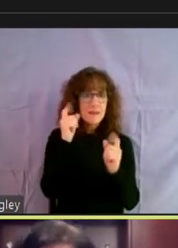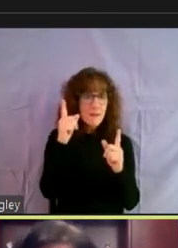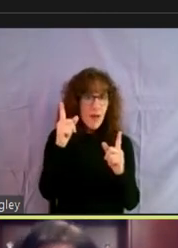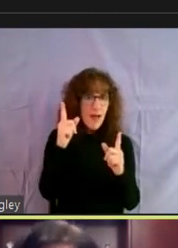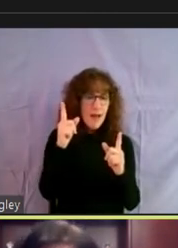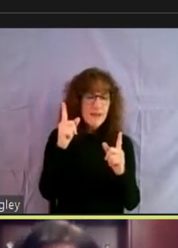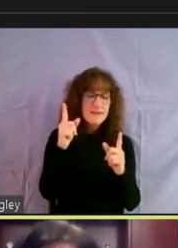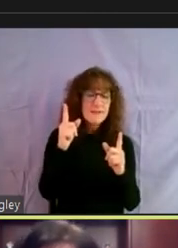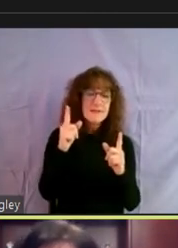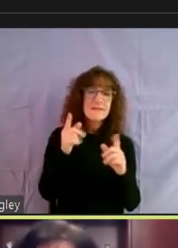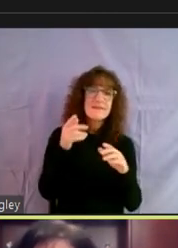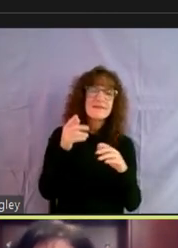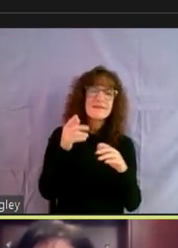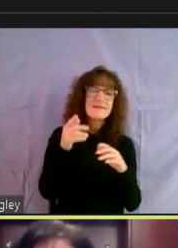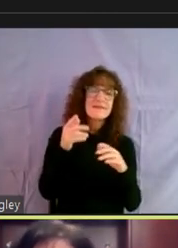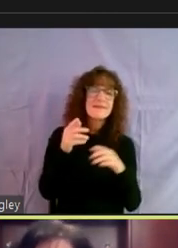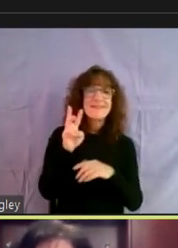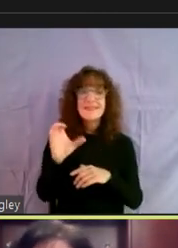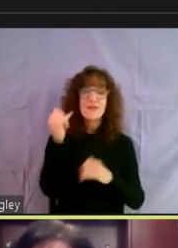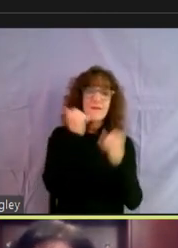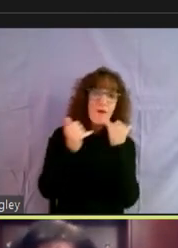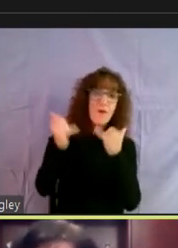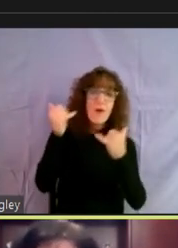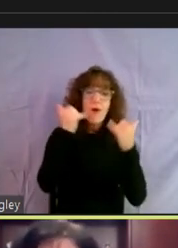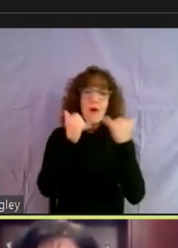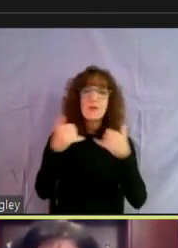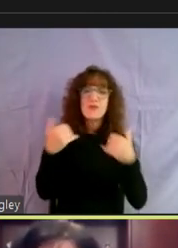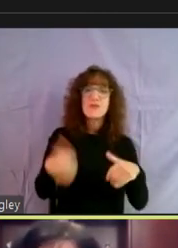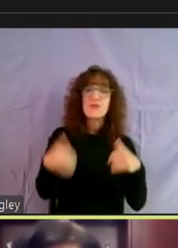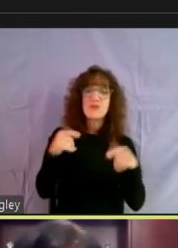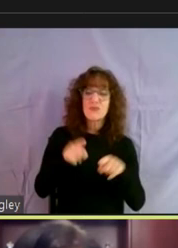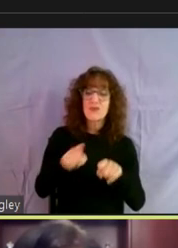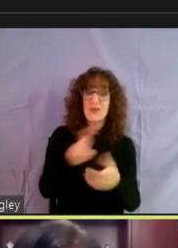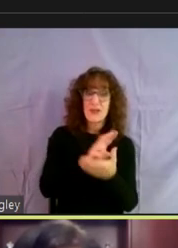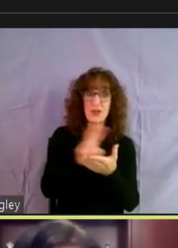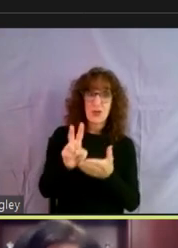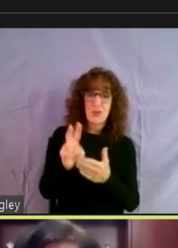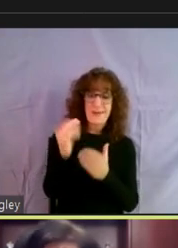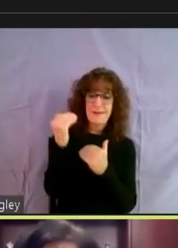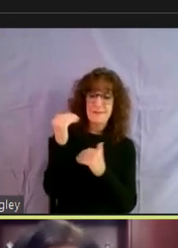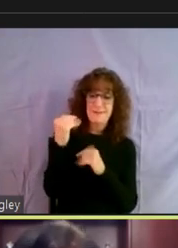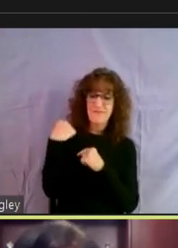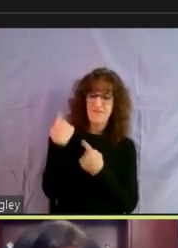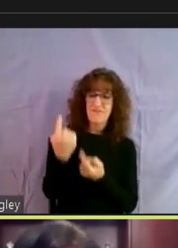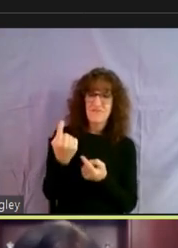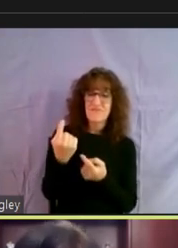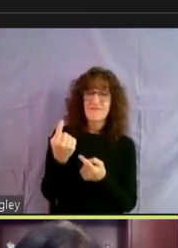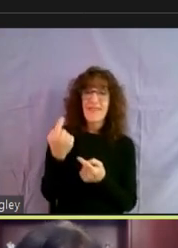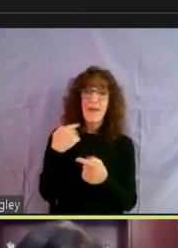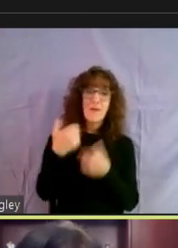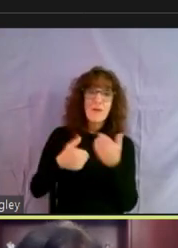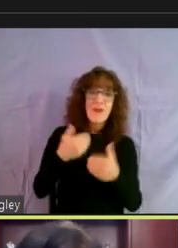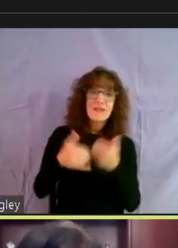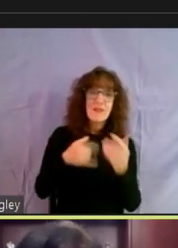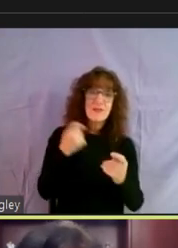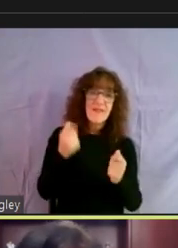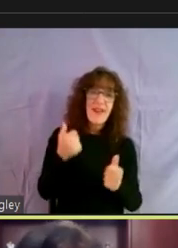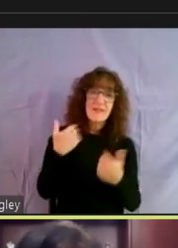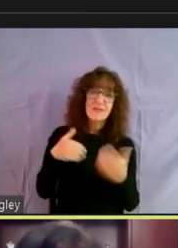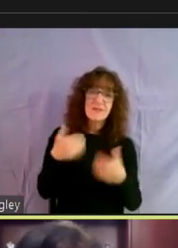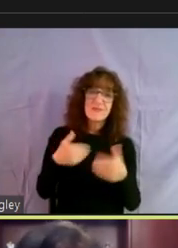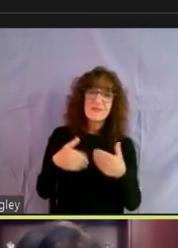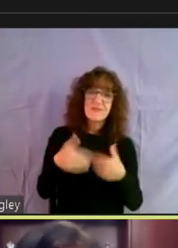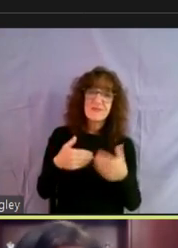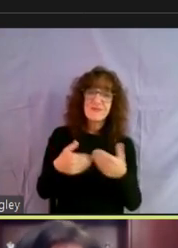over 600 calls and great two week timeframe. Um, and we're processing those as fast as we can.